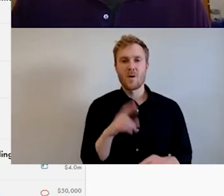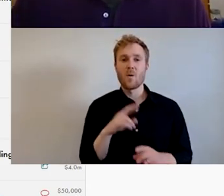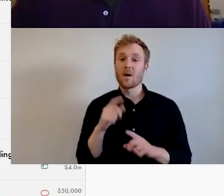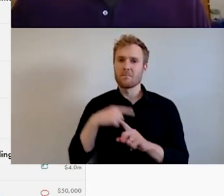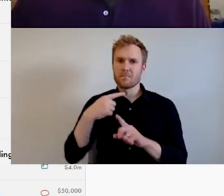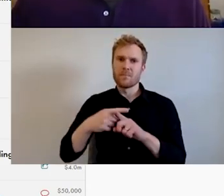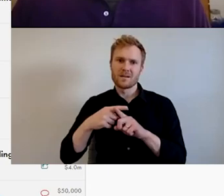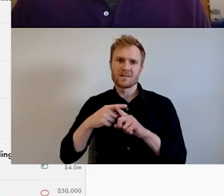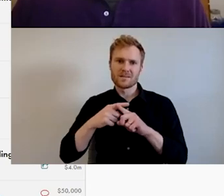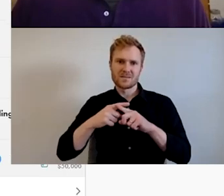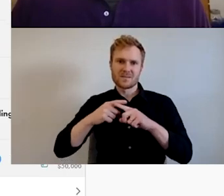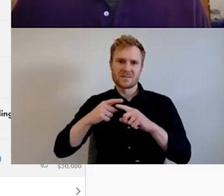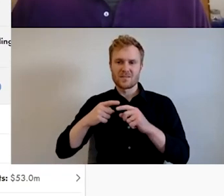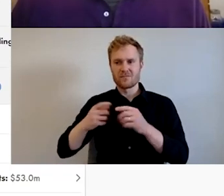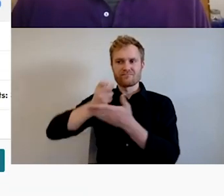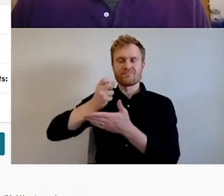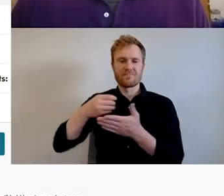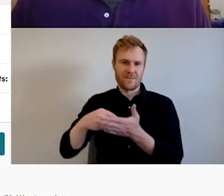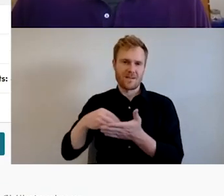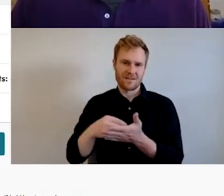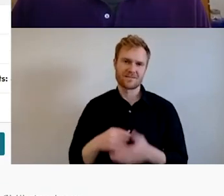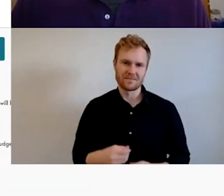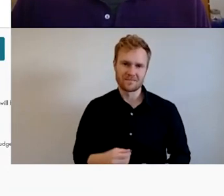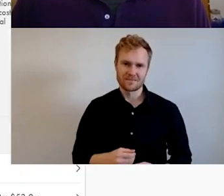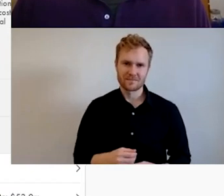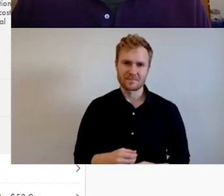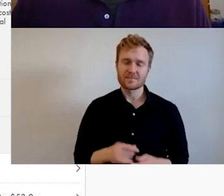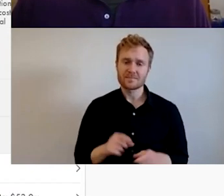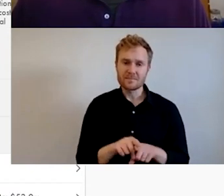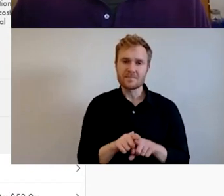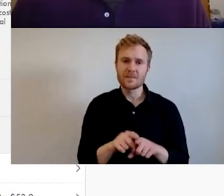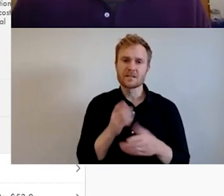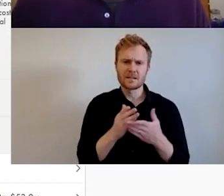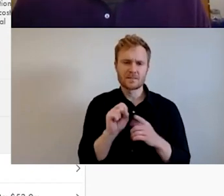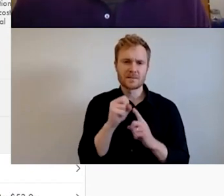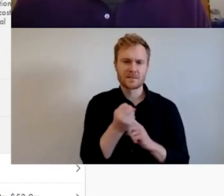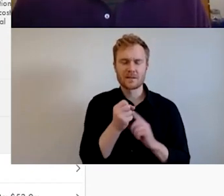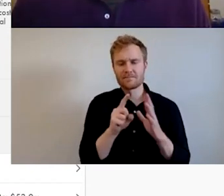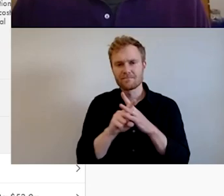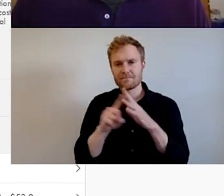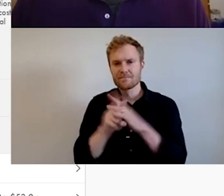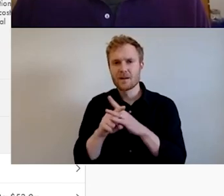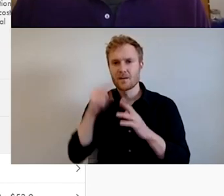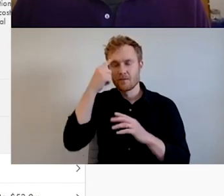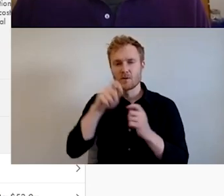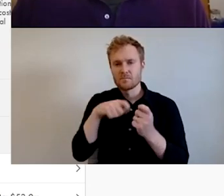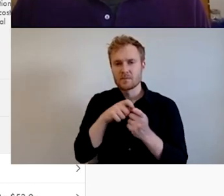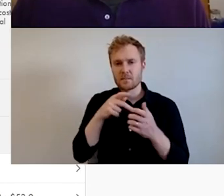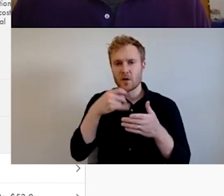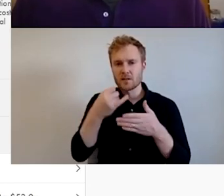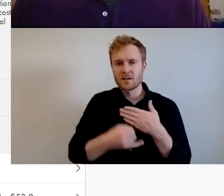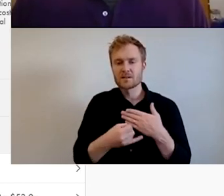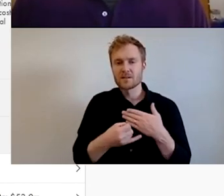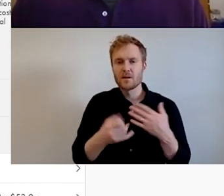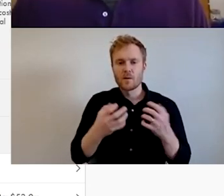government. There are also some, some scenarios that come up from time to time or some specific projects that we wanted to shed some light on.